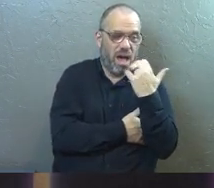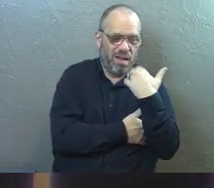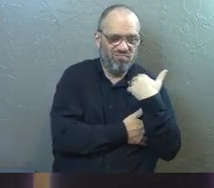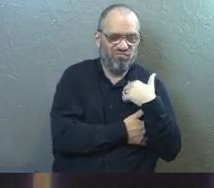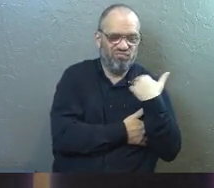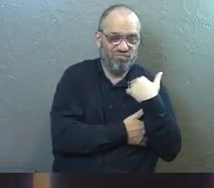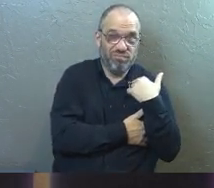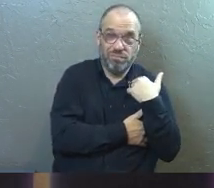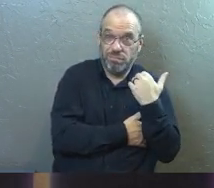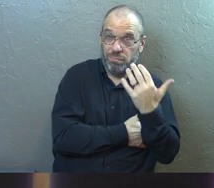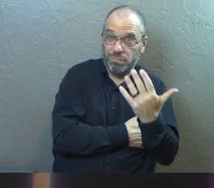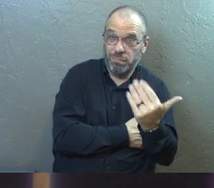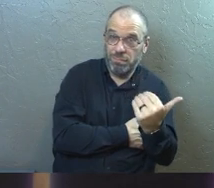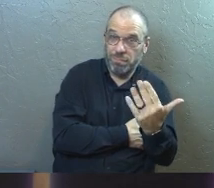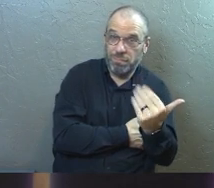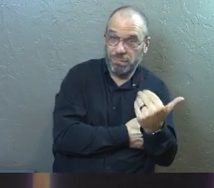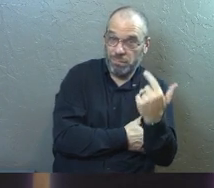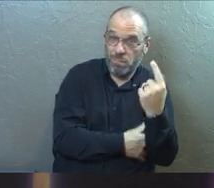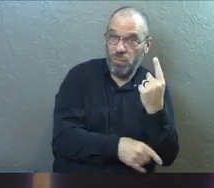Come on.